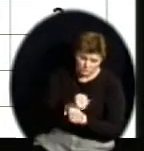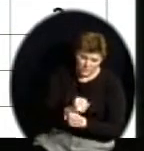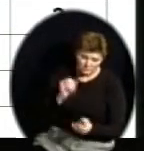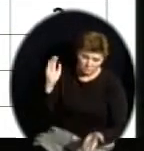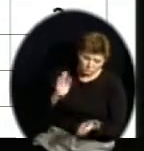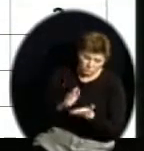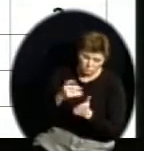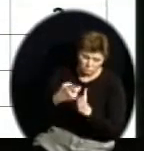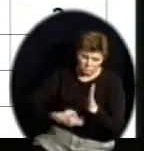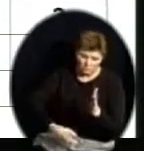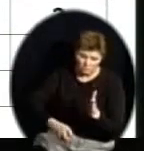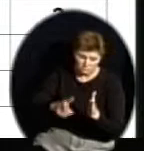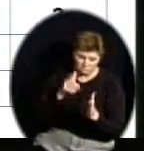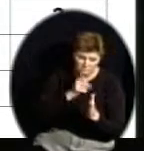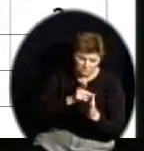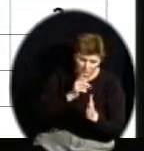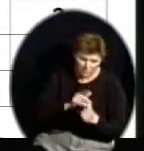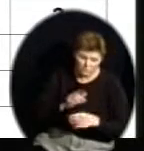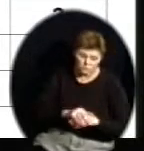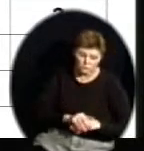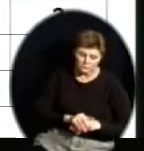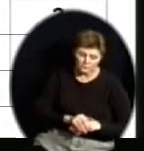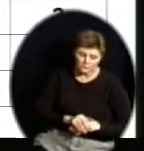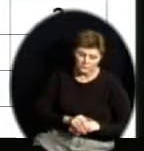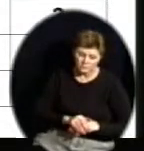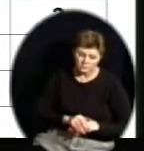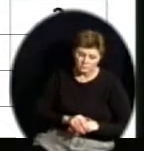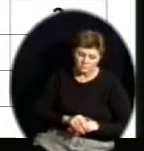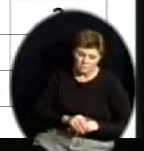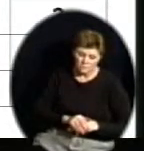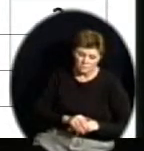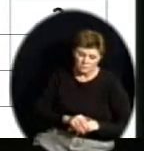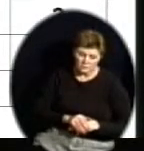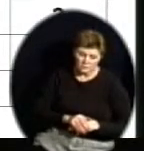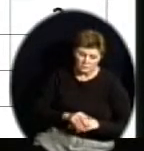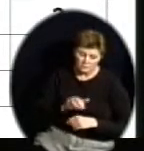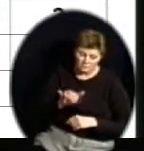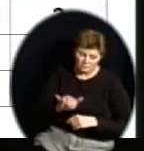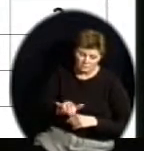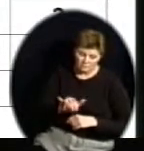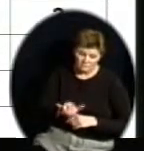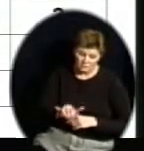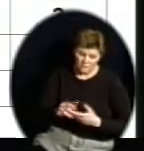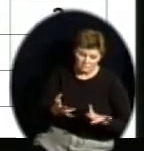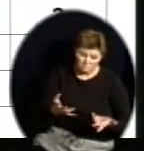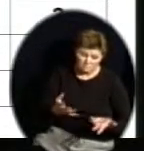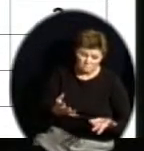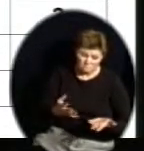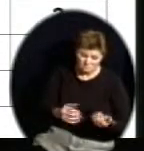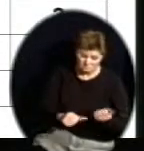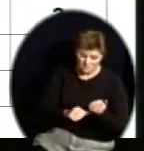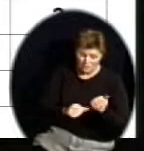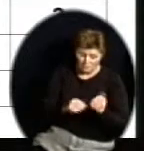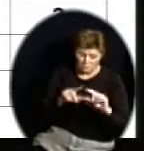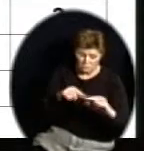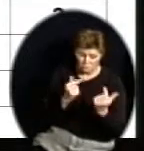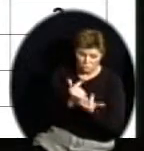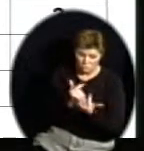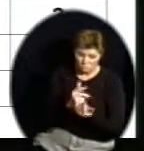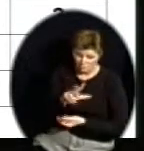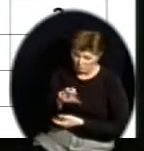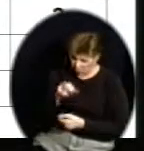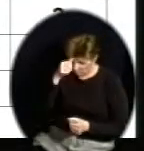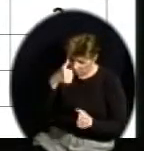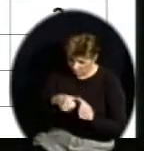5, 6, or at the junior high level, grades 7 and 8 combined, that would constitute a subgroup. And so you can see